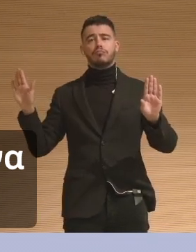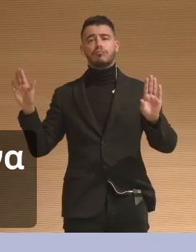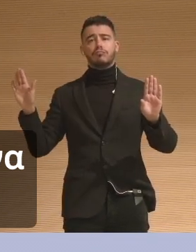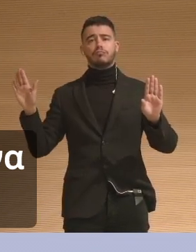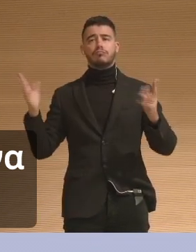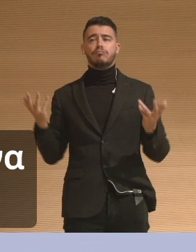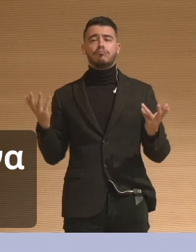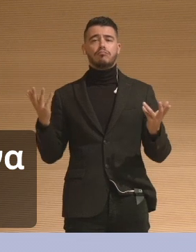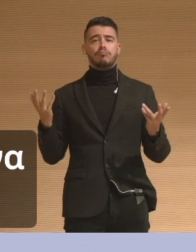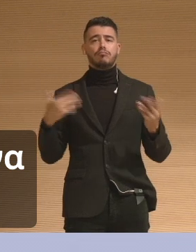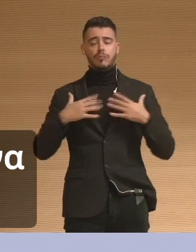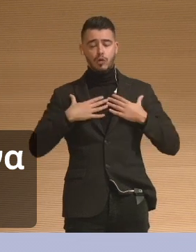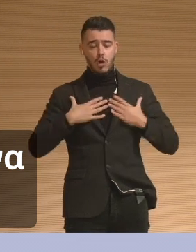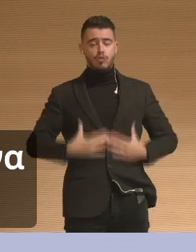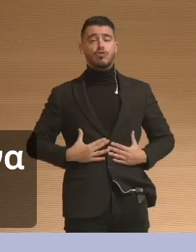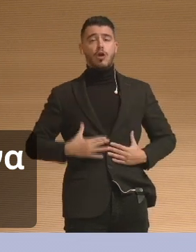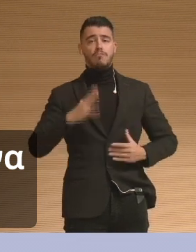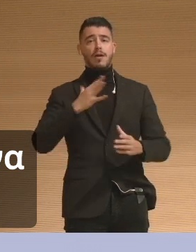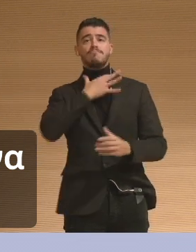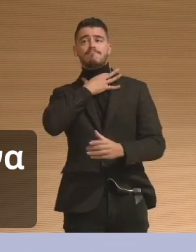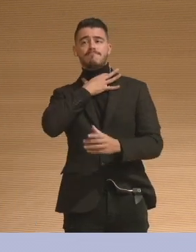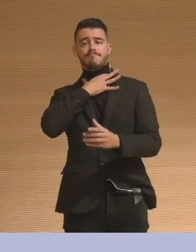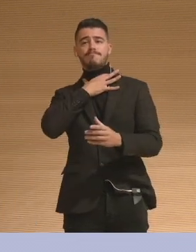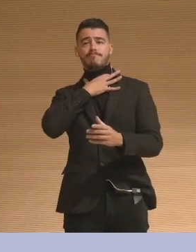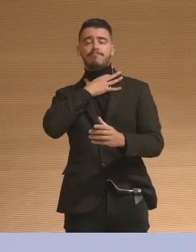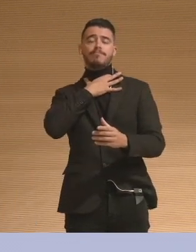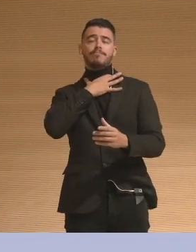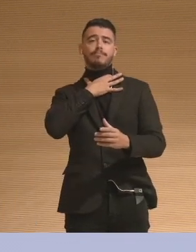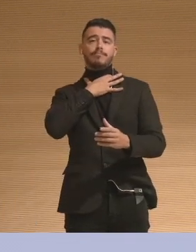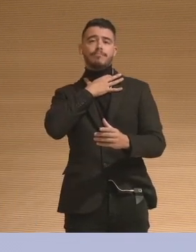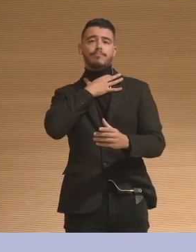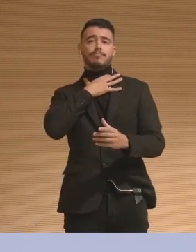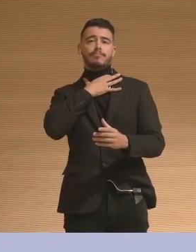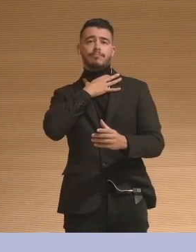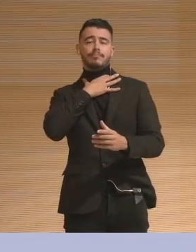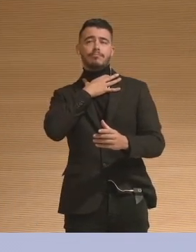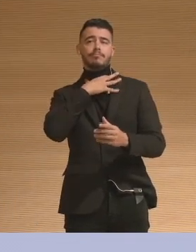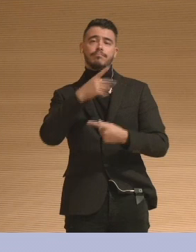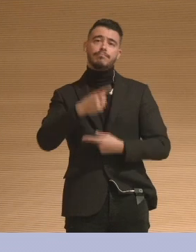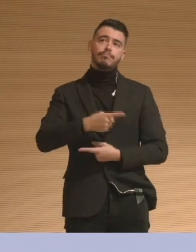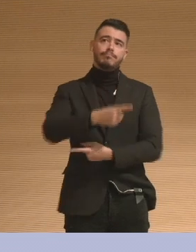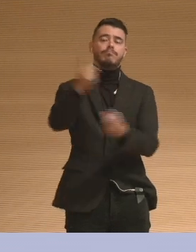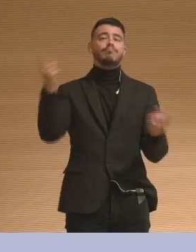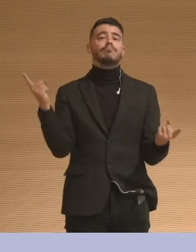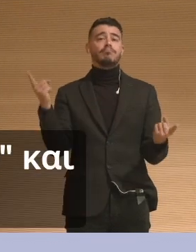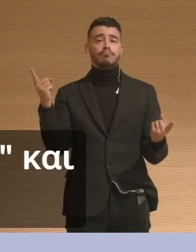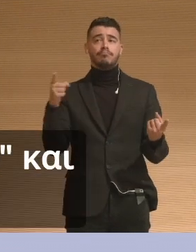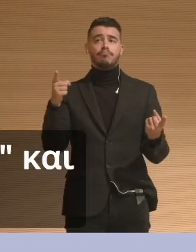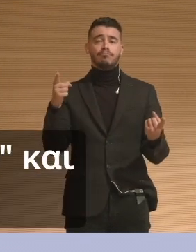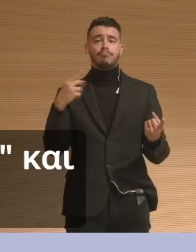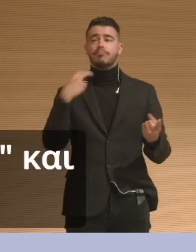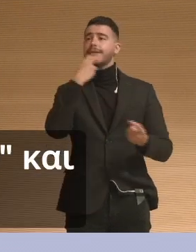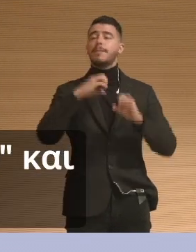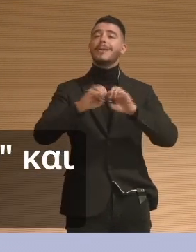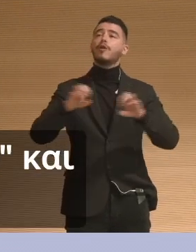encounters in order to stay psychologically well. And I've developed a model for how this works. I